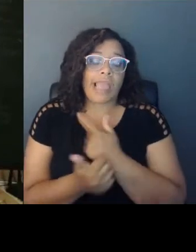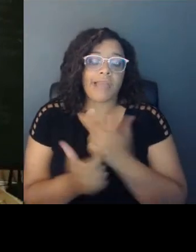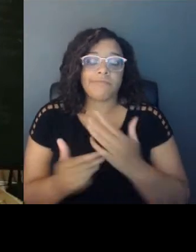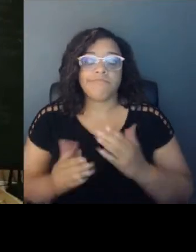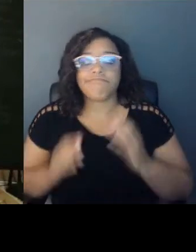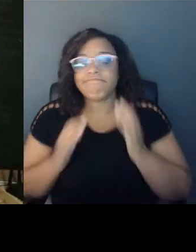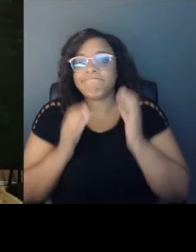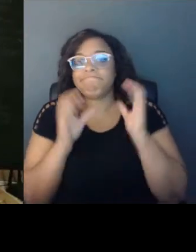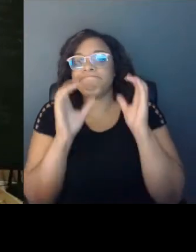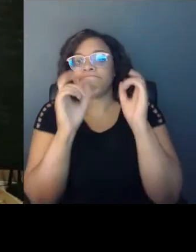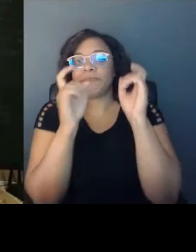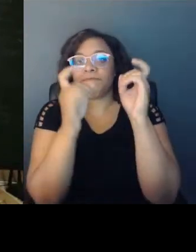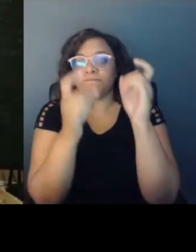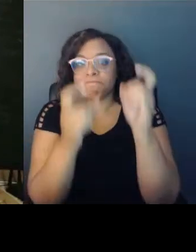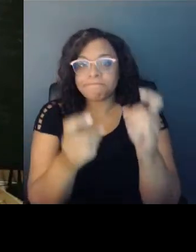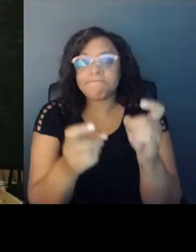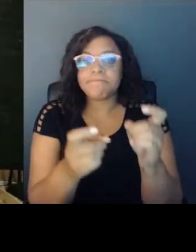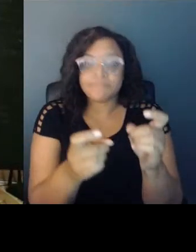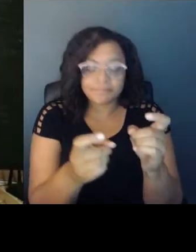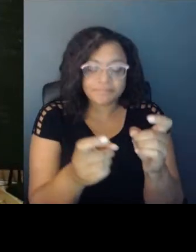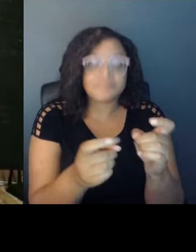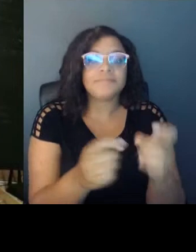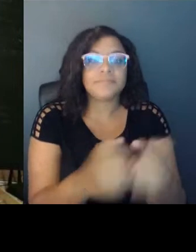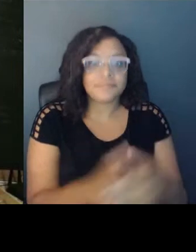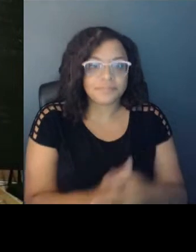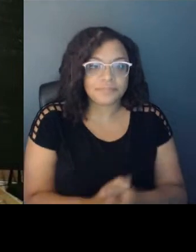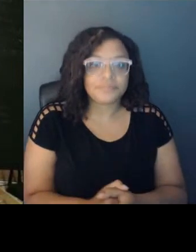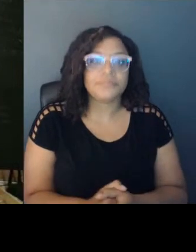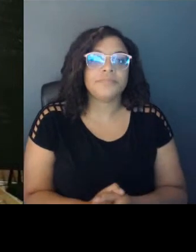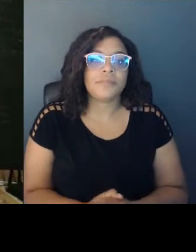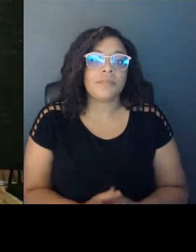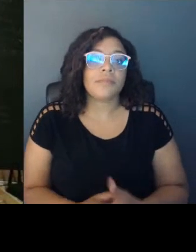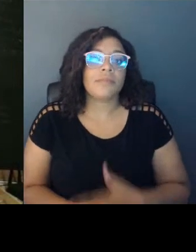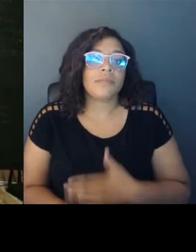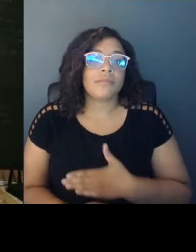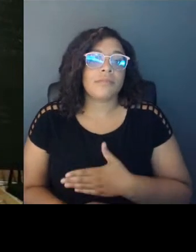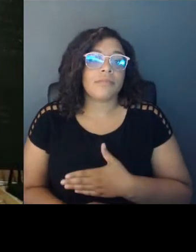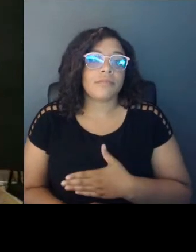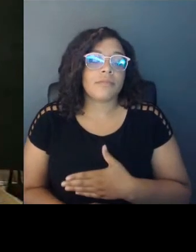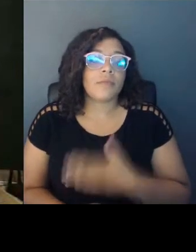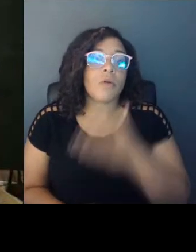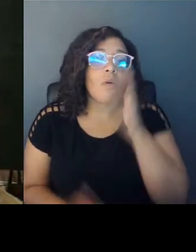I give you my hope.